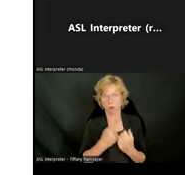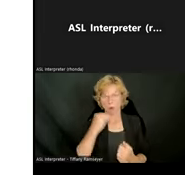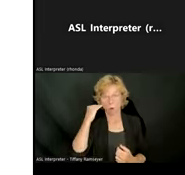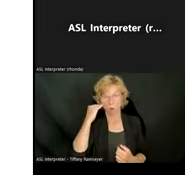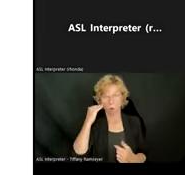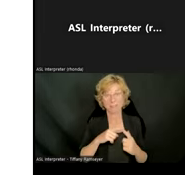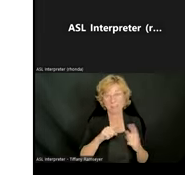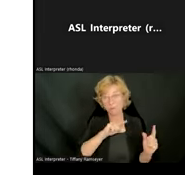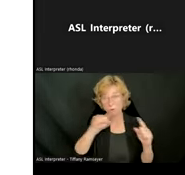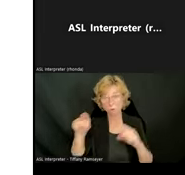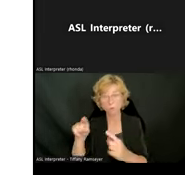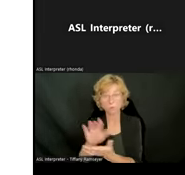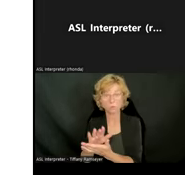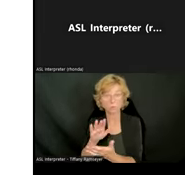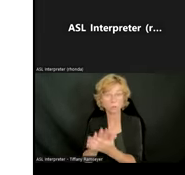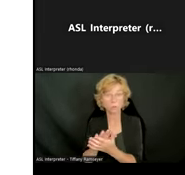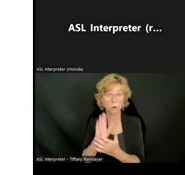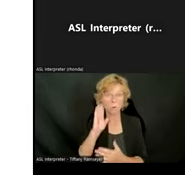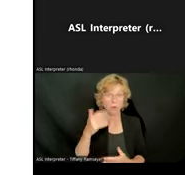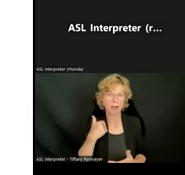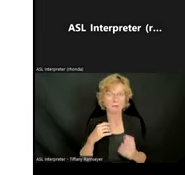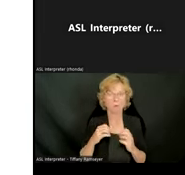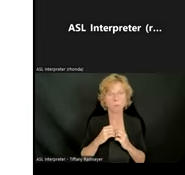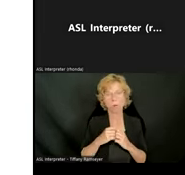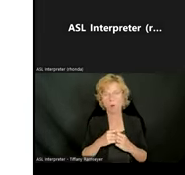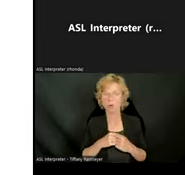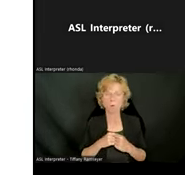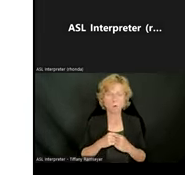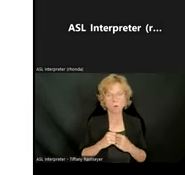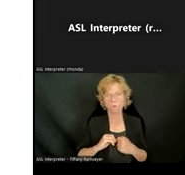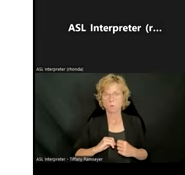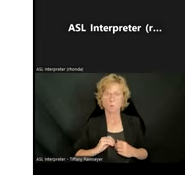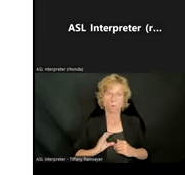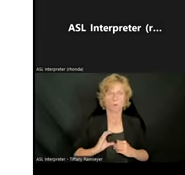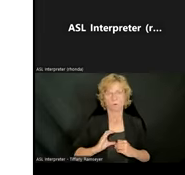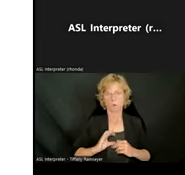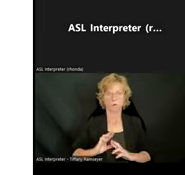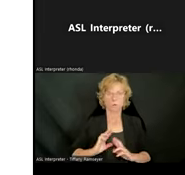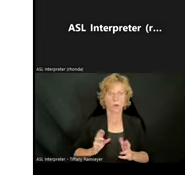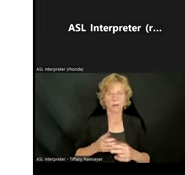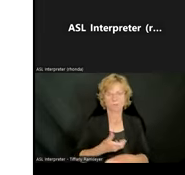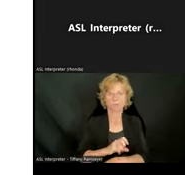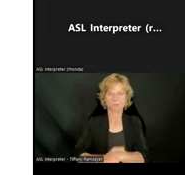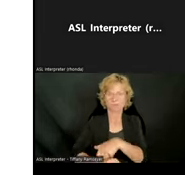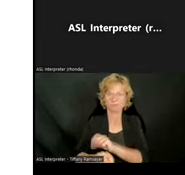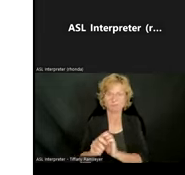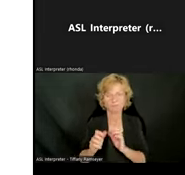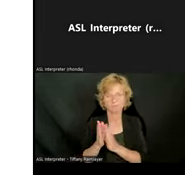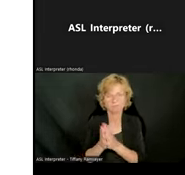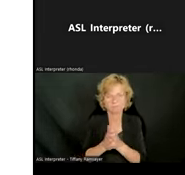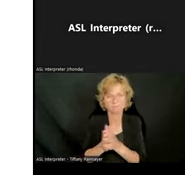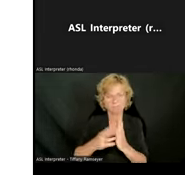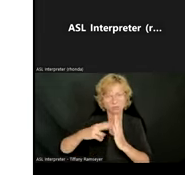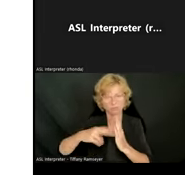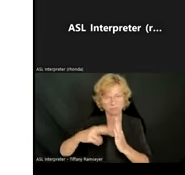have a little bit more of that glass filled for perseverance. Thank you for those tips,